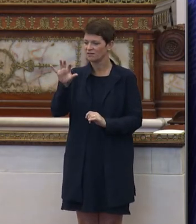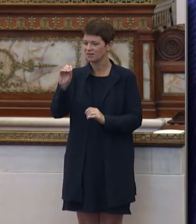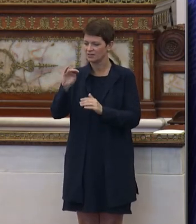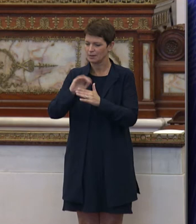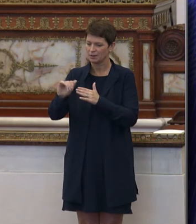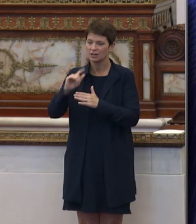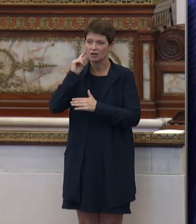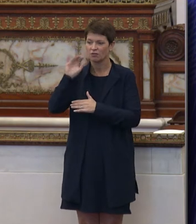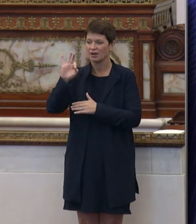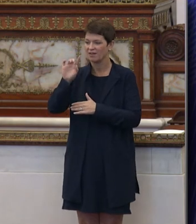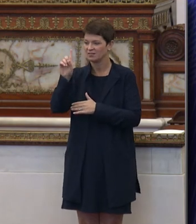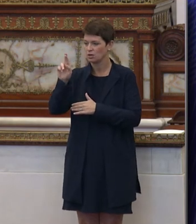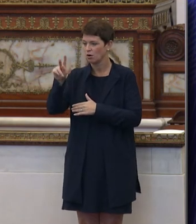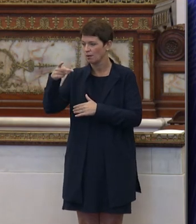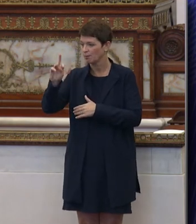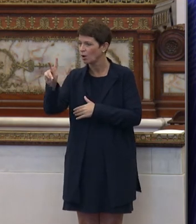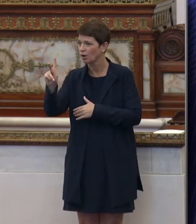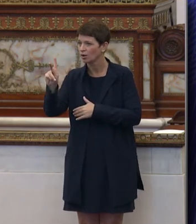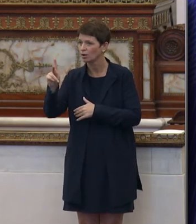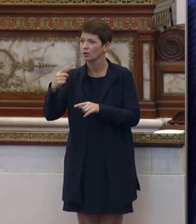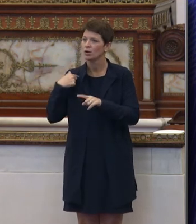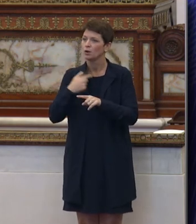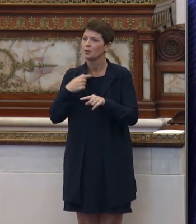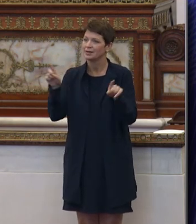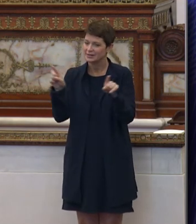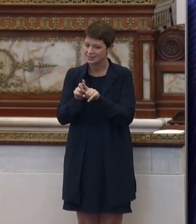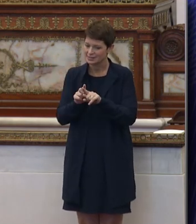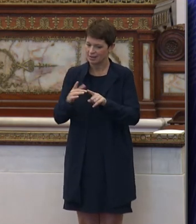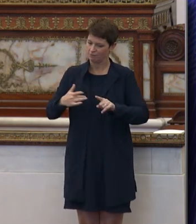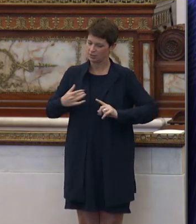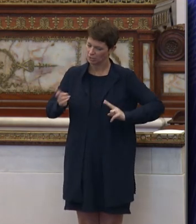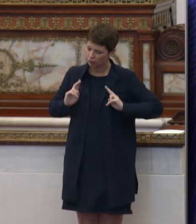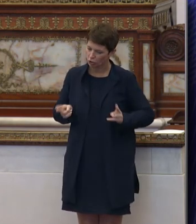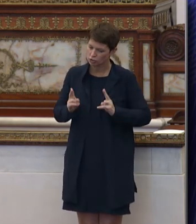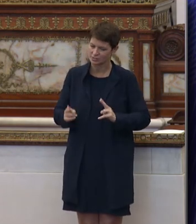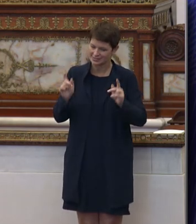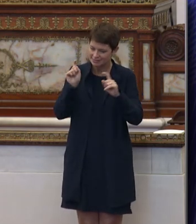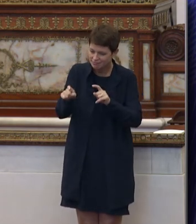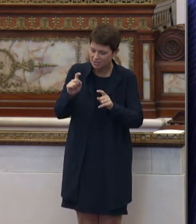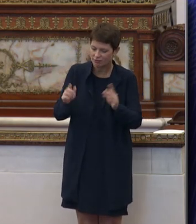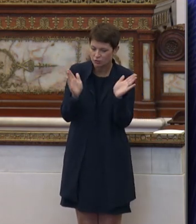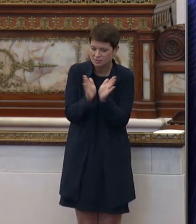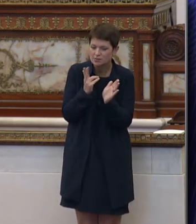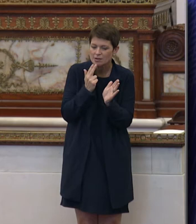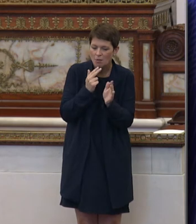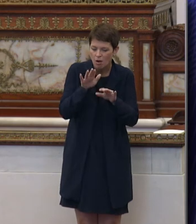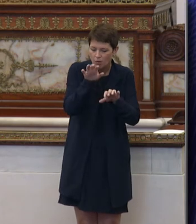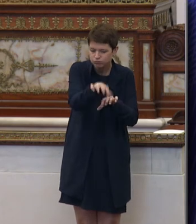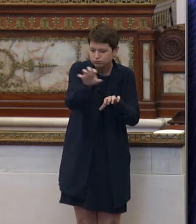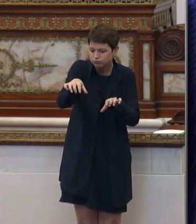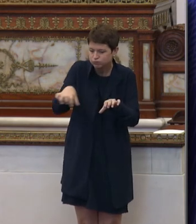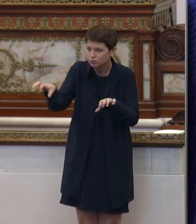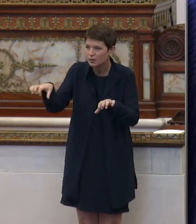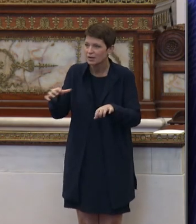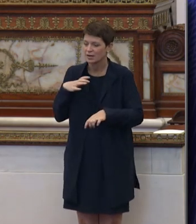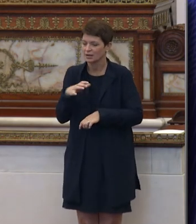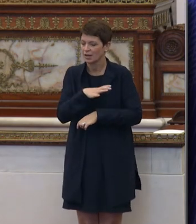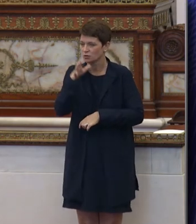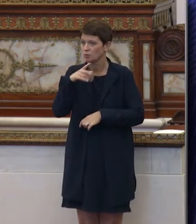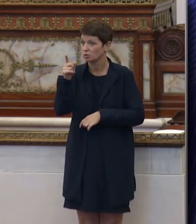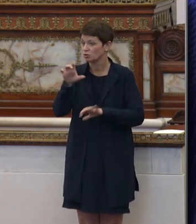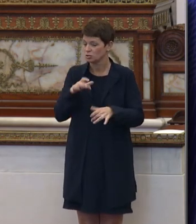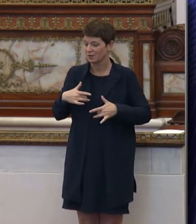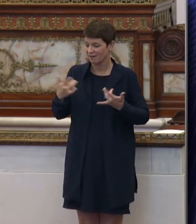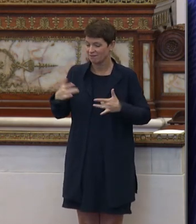for FDR Park. But we need that same sense of urgency for those smaller pocket parks. You know, I know, Councilwoman, you're doing